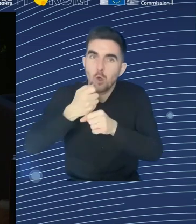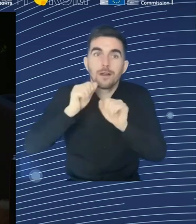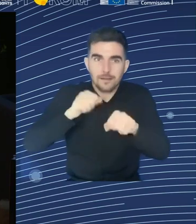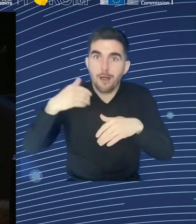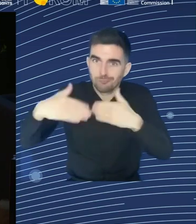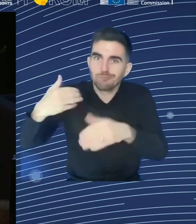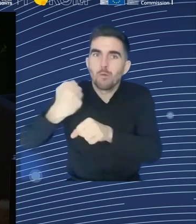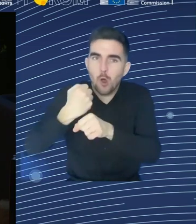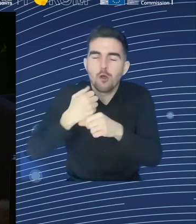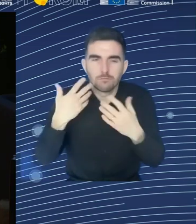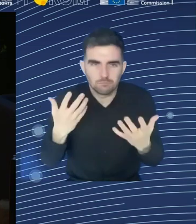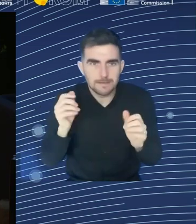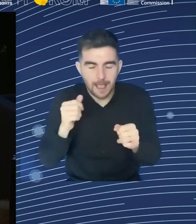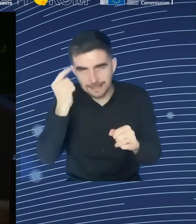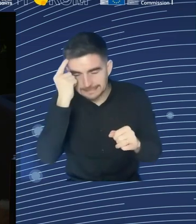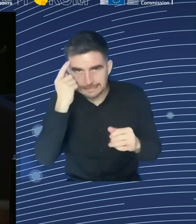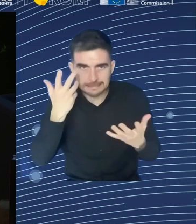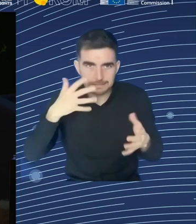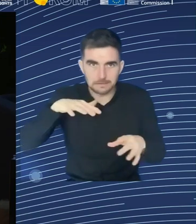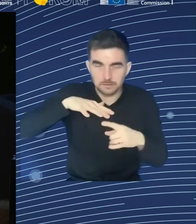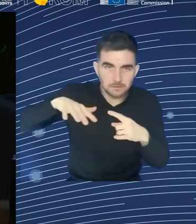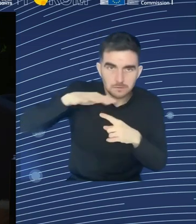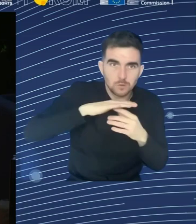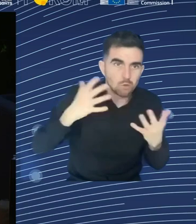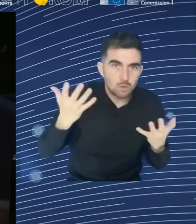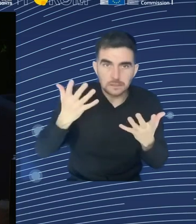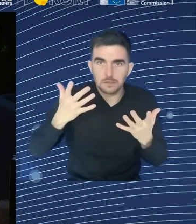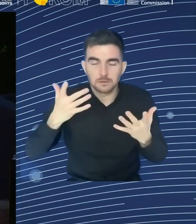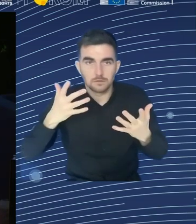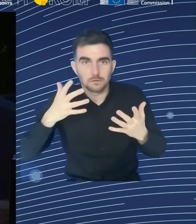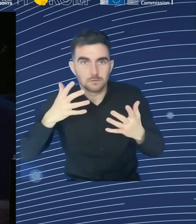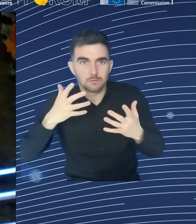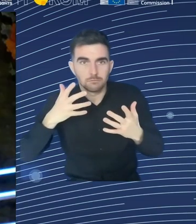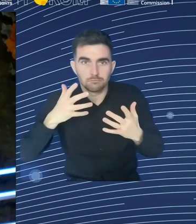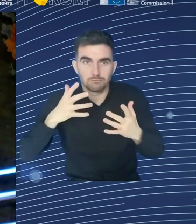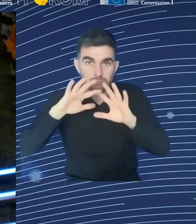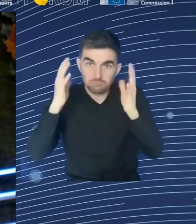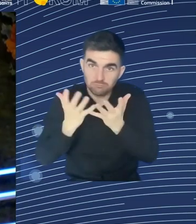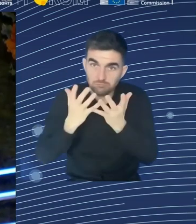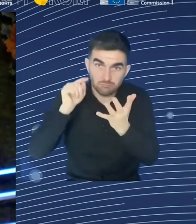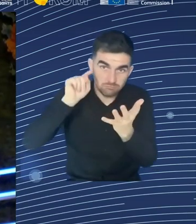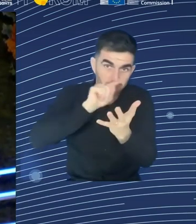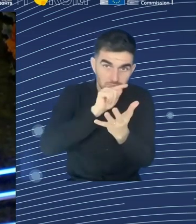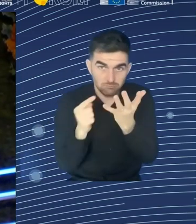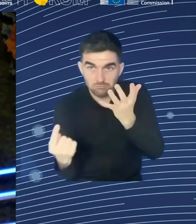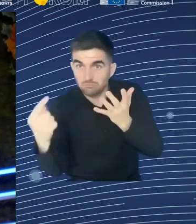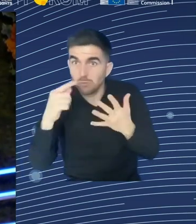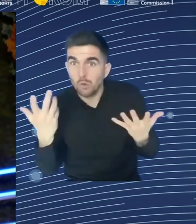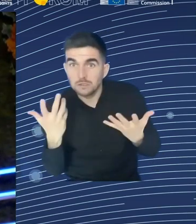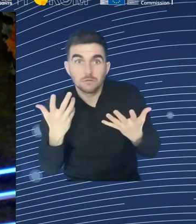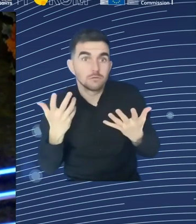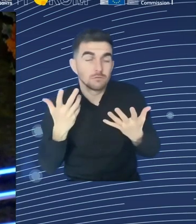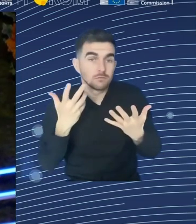the labor force, so adults acquire those skills to work with the AI tools, that can make everybody